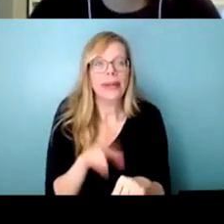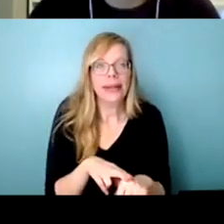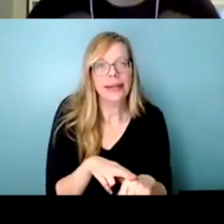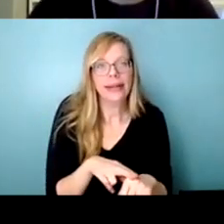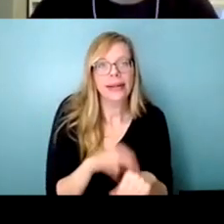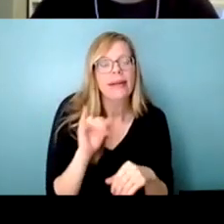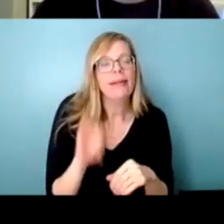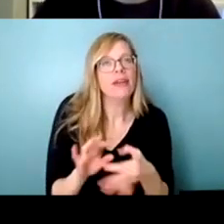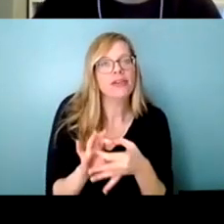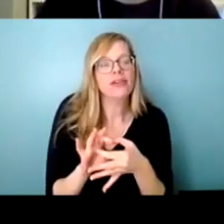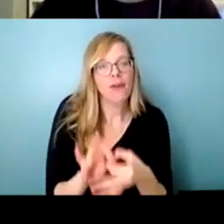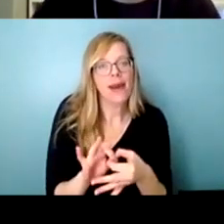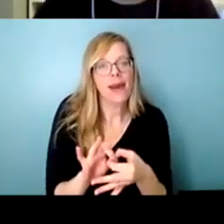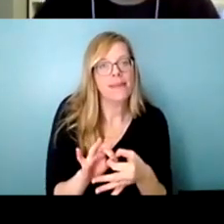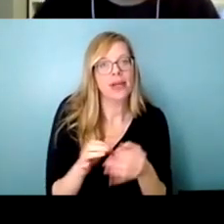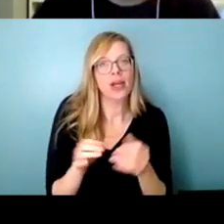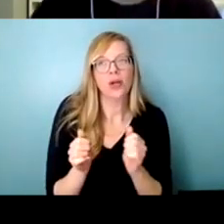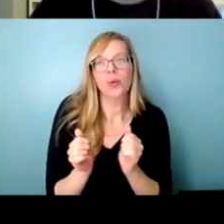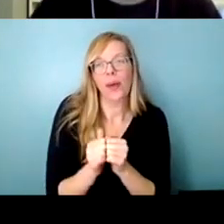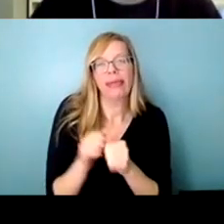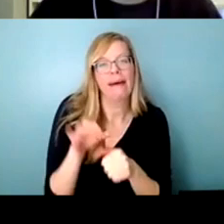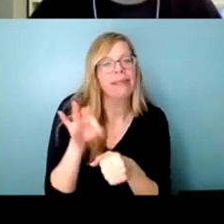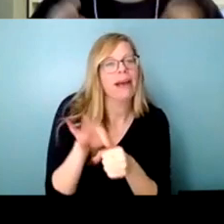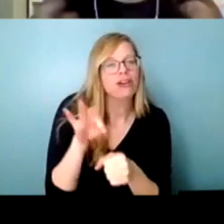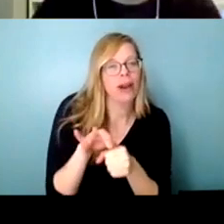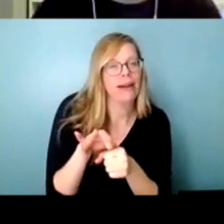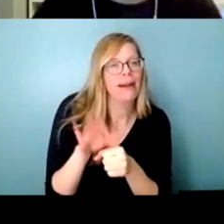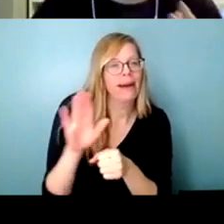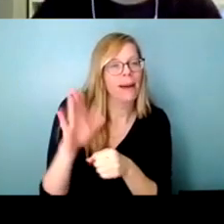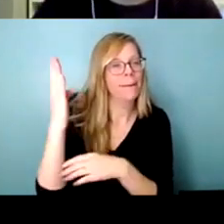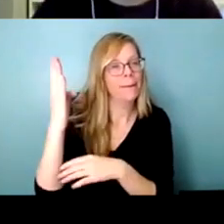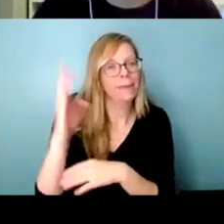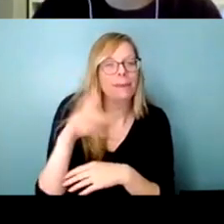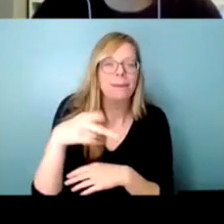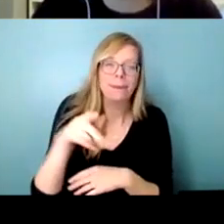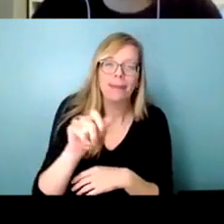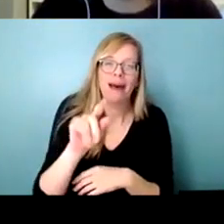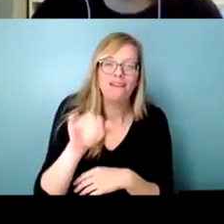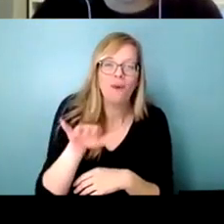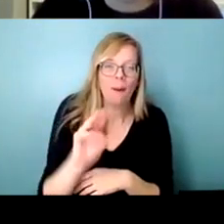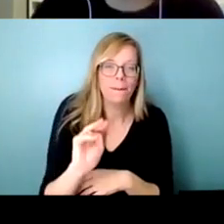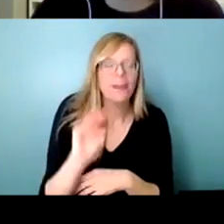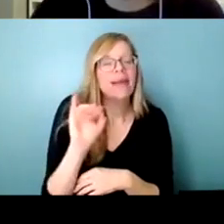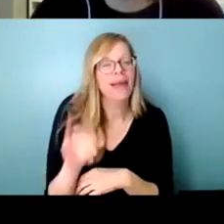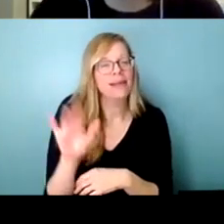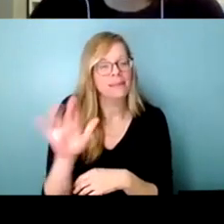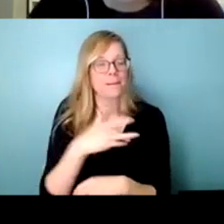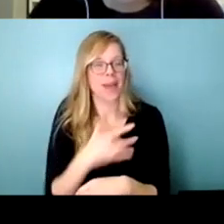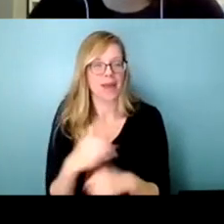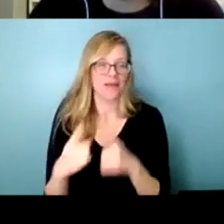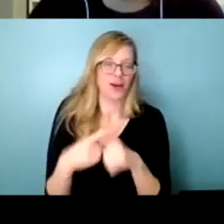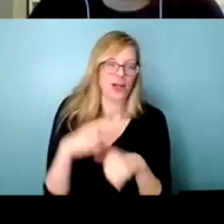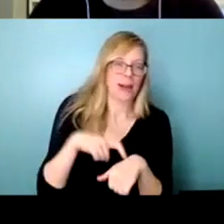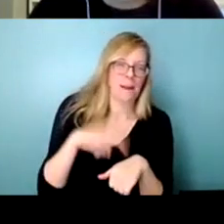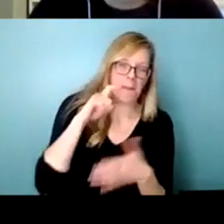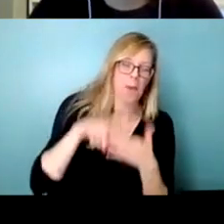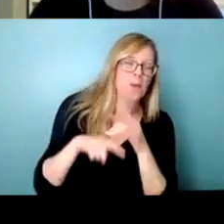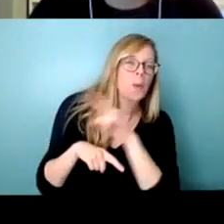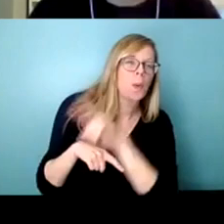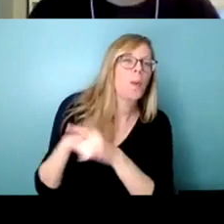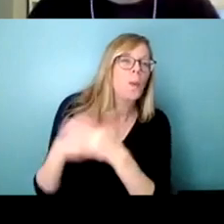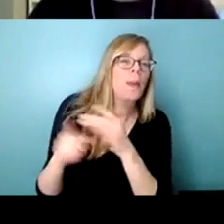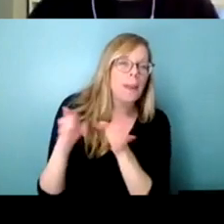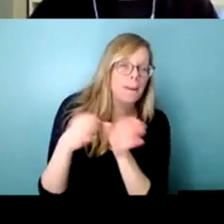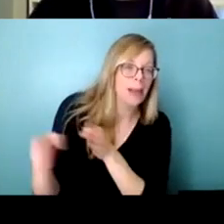framed around an election platform um would be the first sort of glimpse into what a government's agenda is going to be um when they're elected